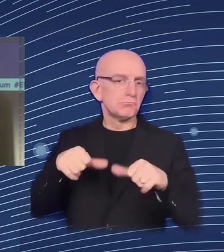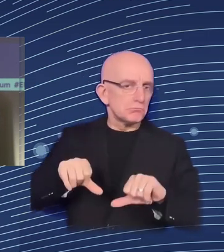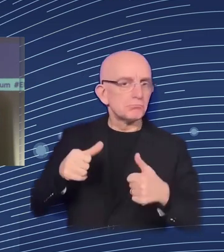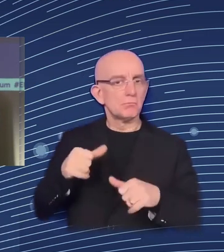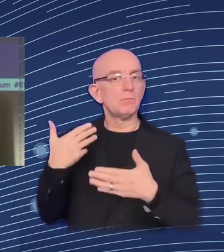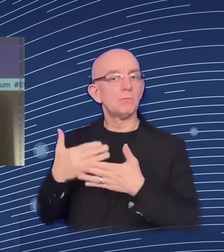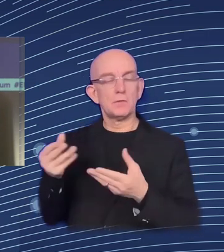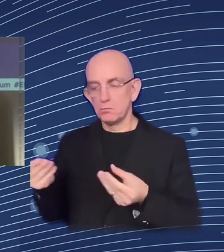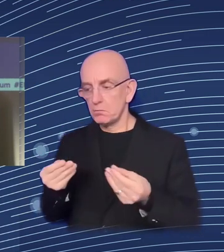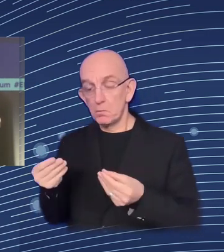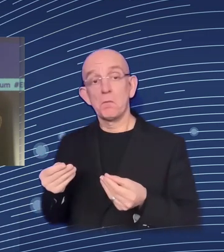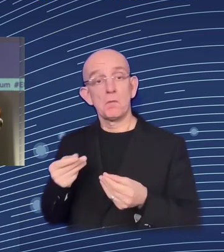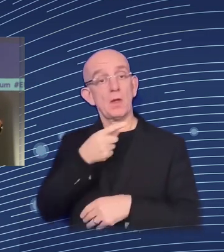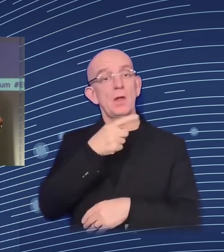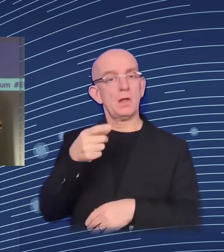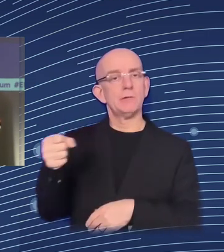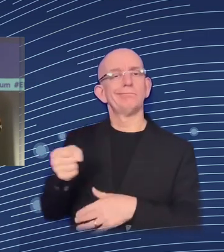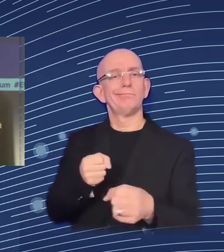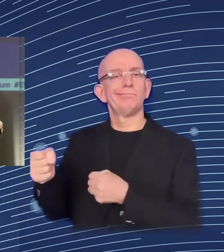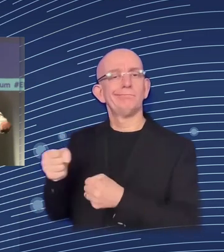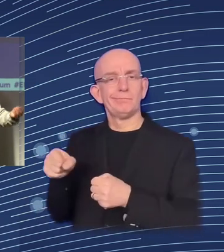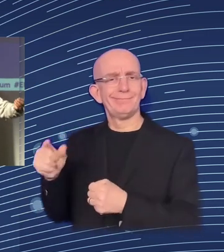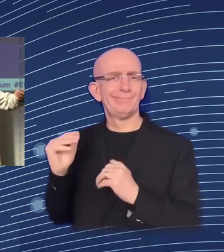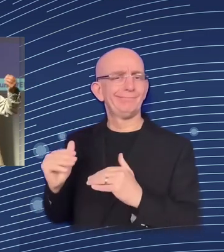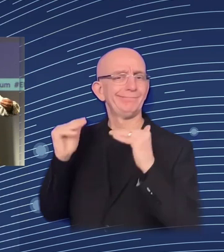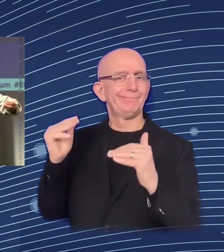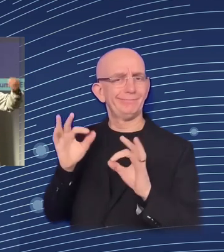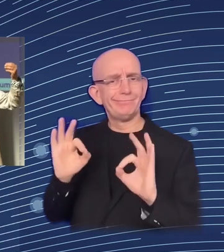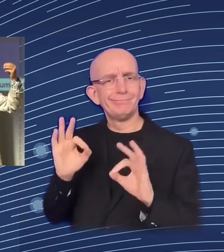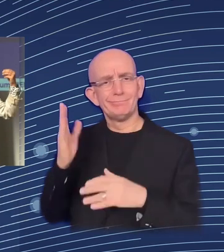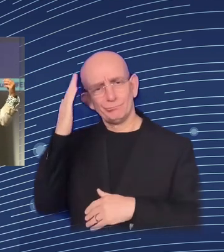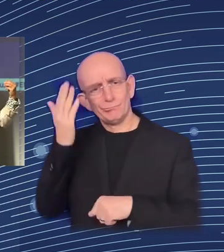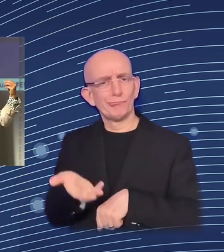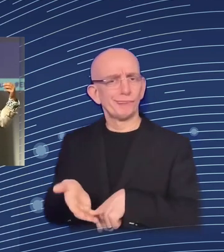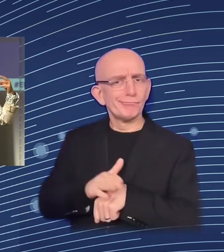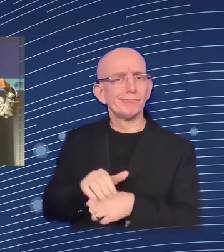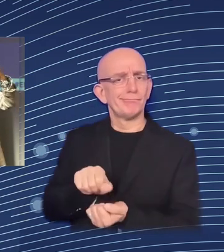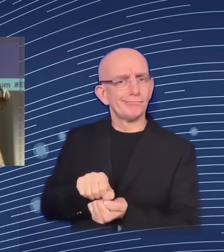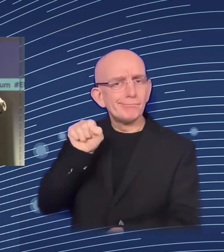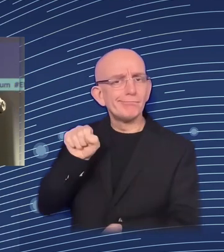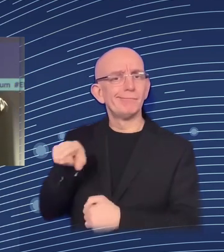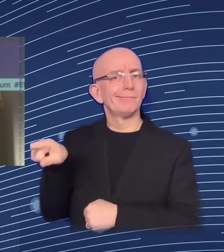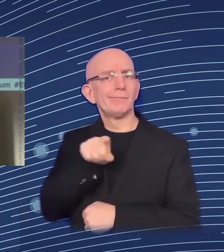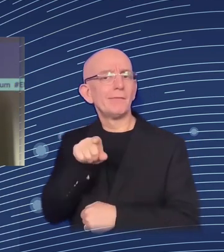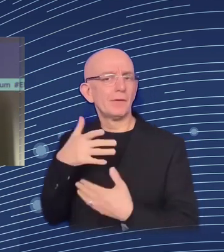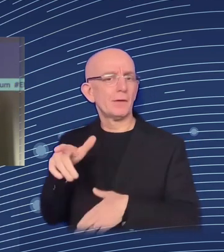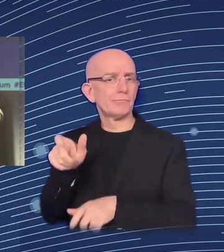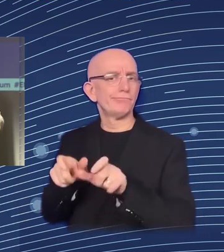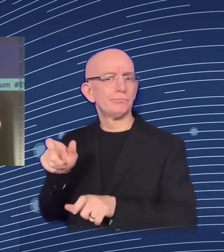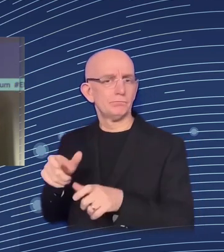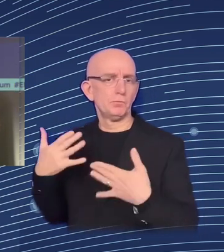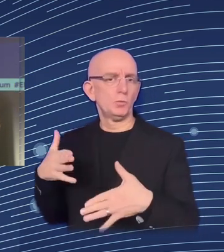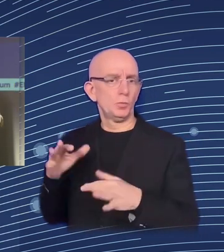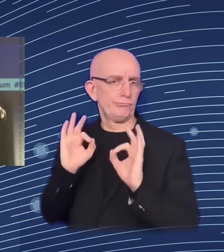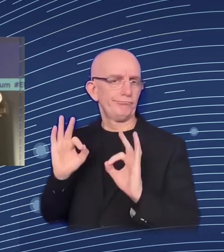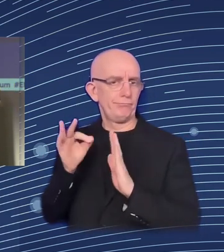policy. And the good thing about that is that we did this last year, and then this year, the Basque